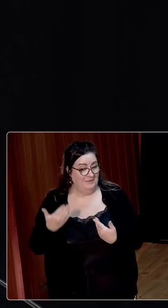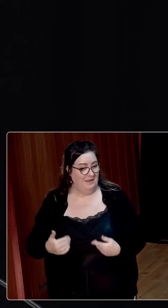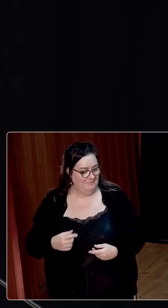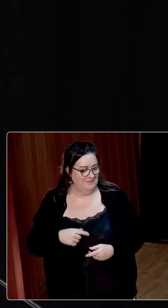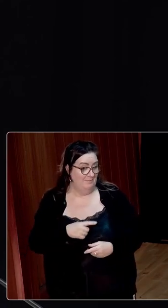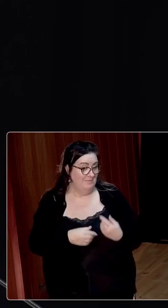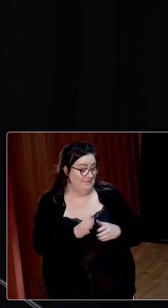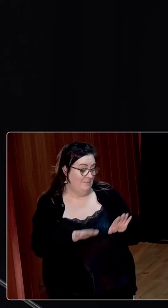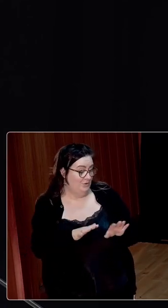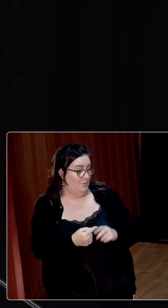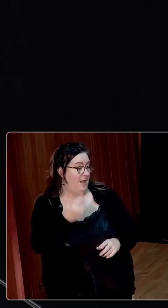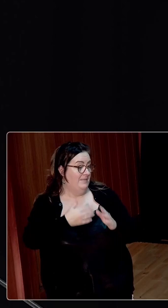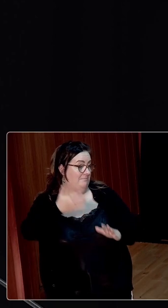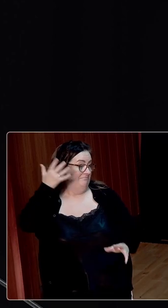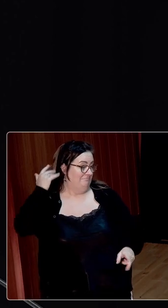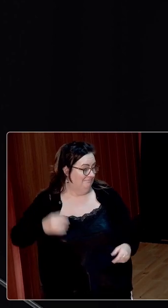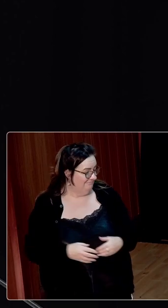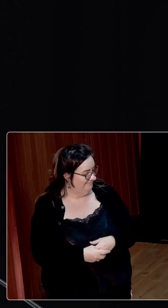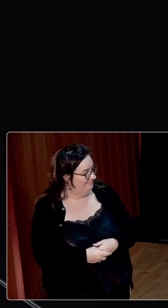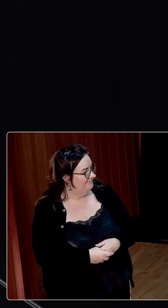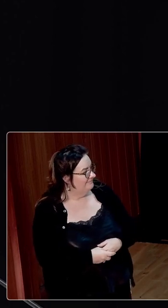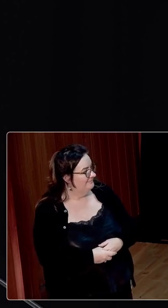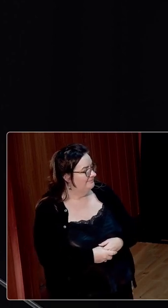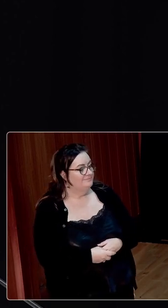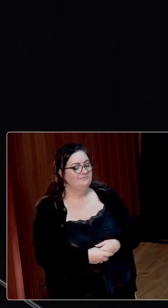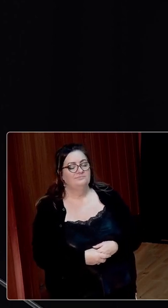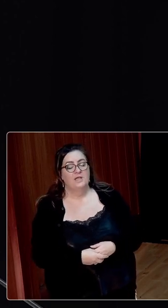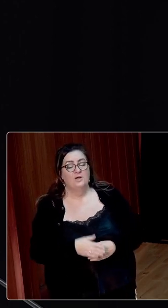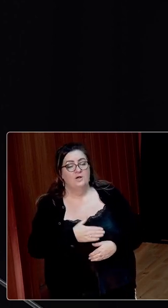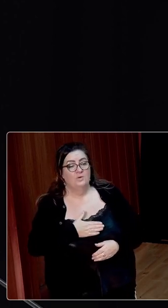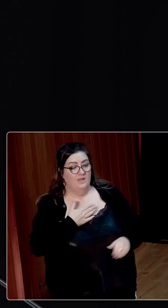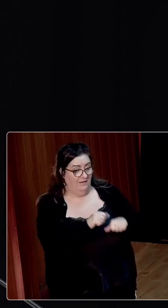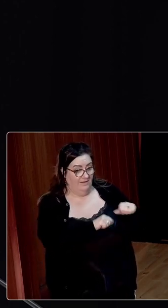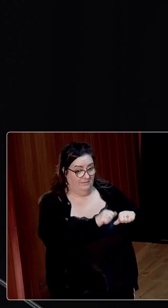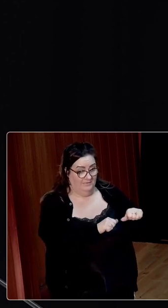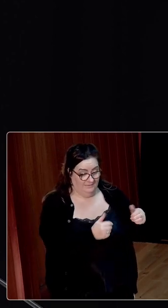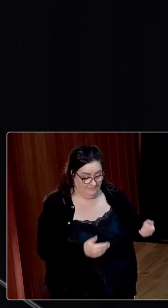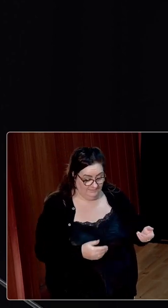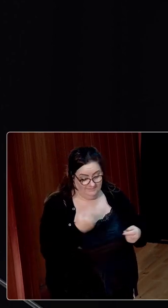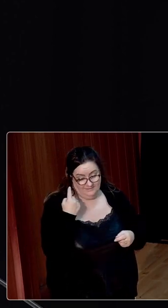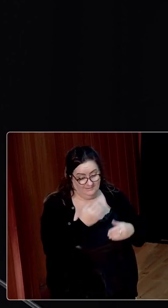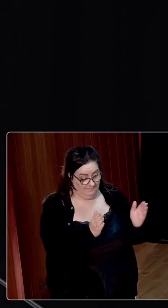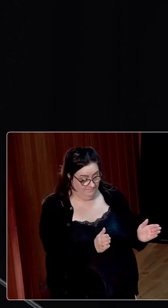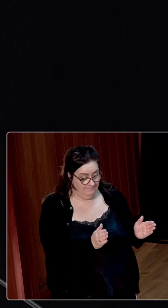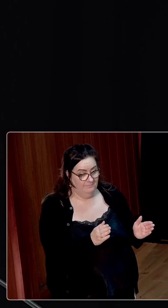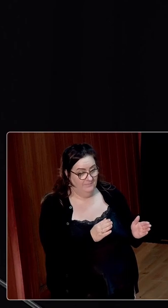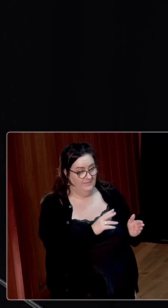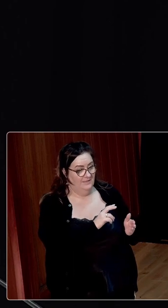As one observer noted, however, in terms of livestock when it comes to Ireland in that period,